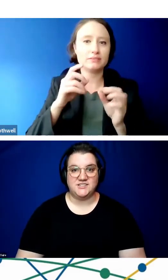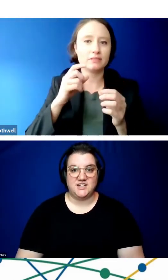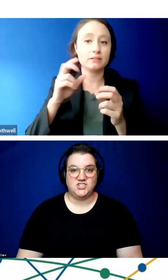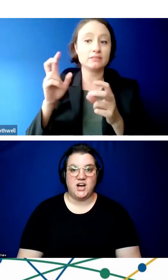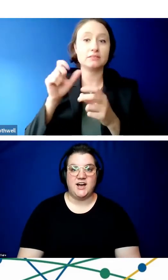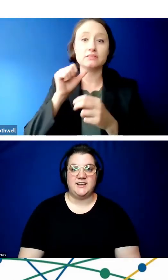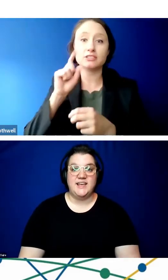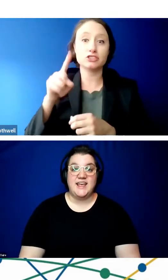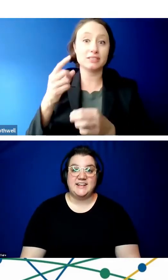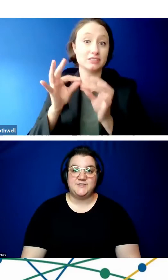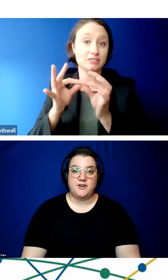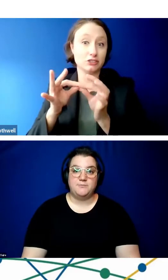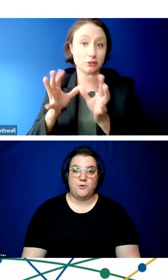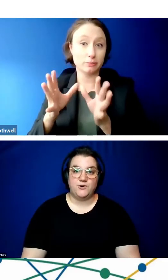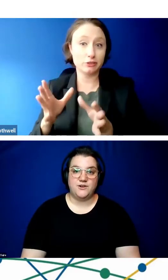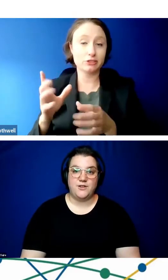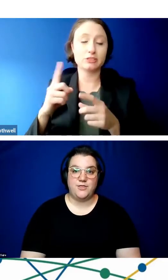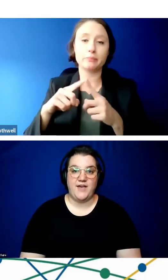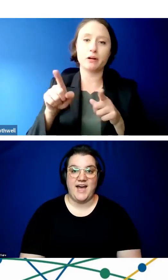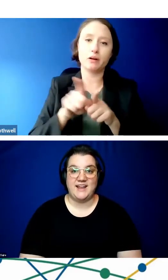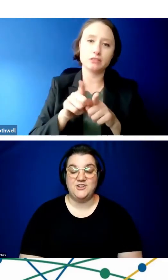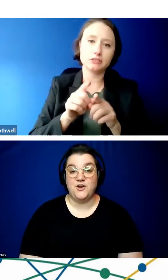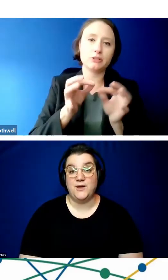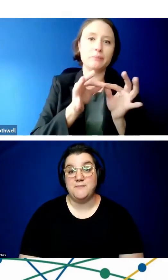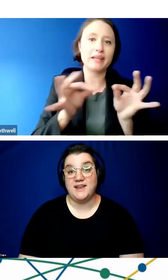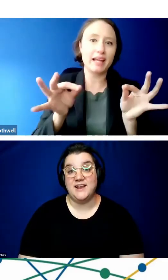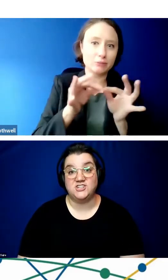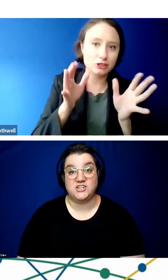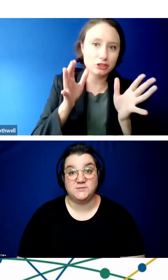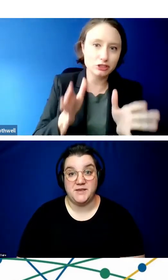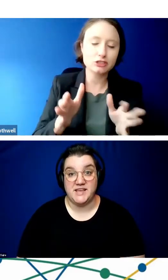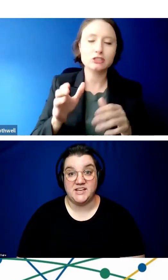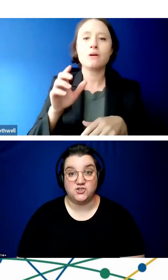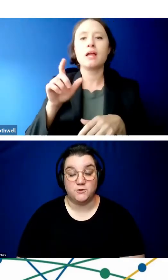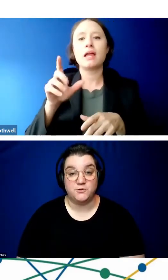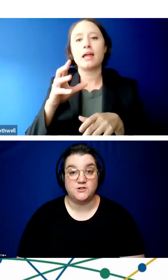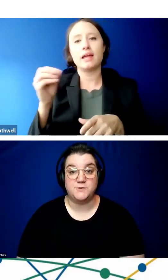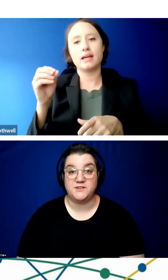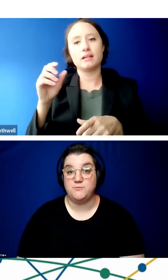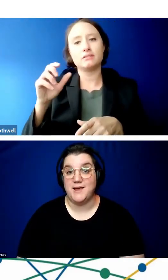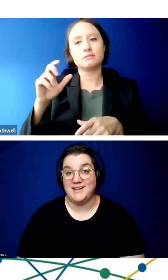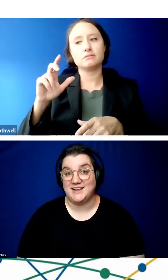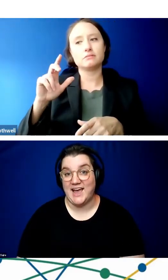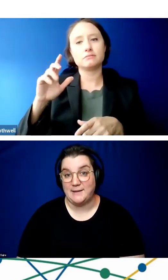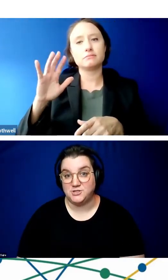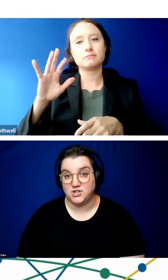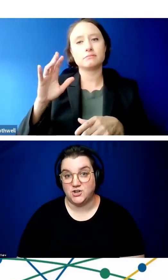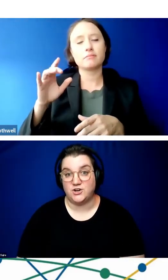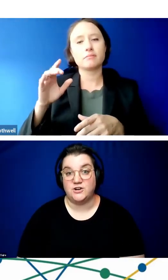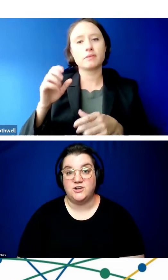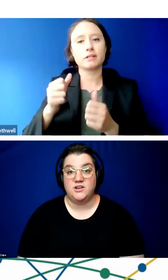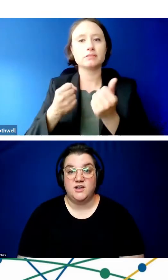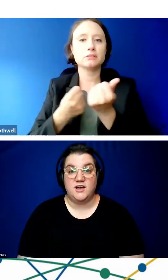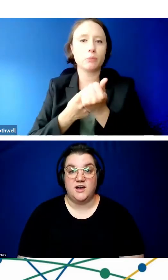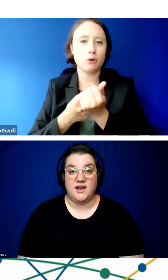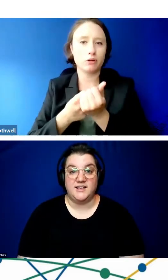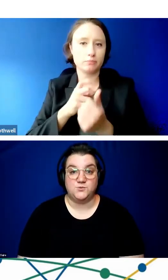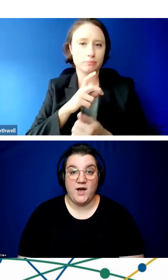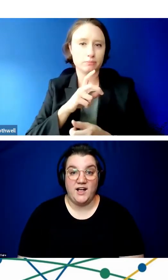mention and touch on, it's very important that, you know, it may not just be interpreters, but you may need a captioner,